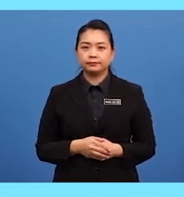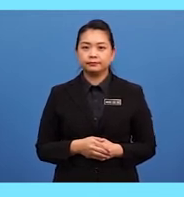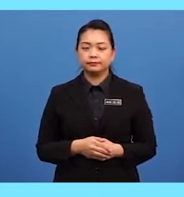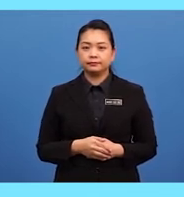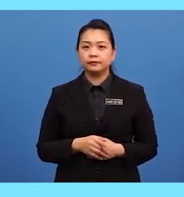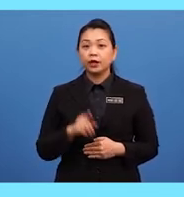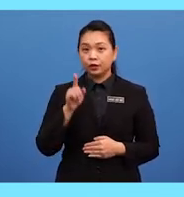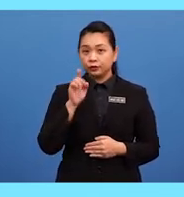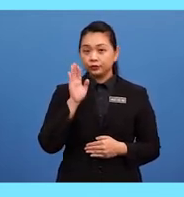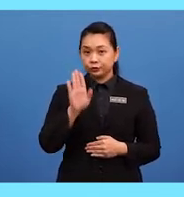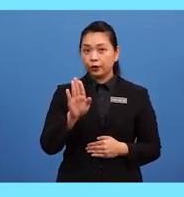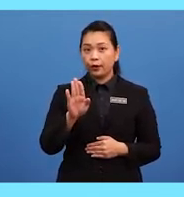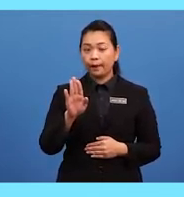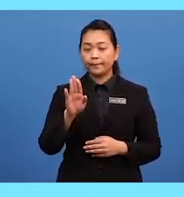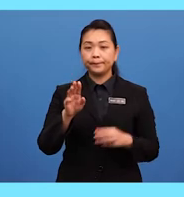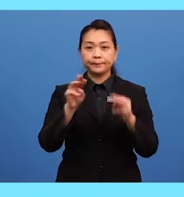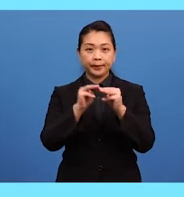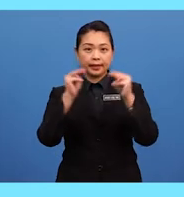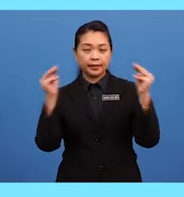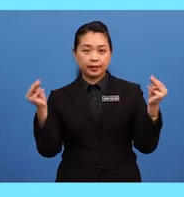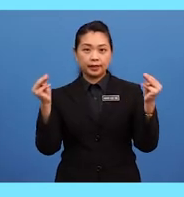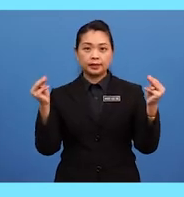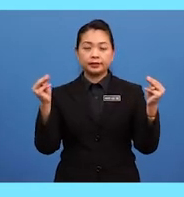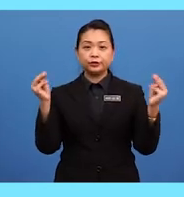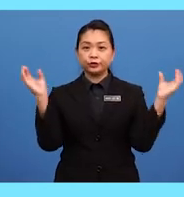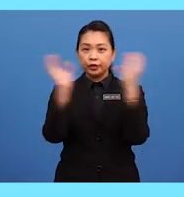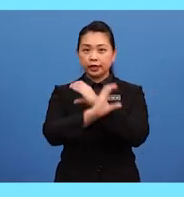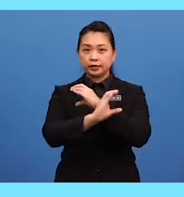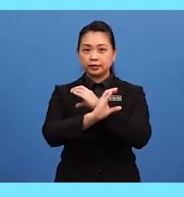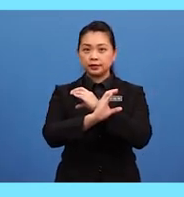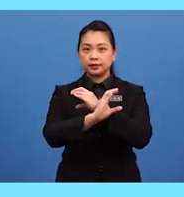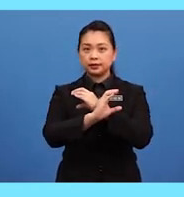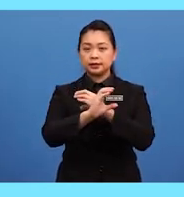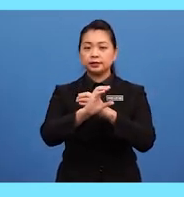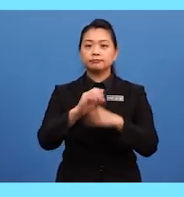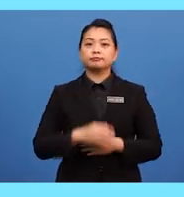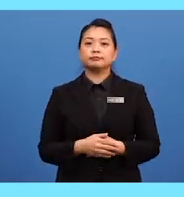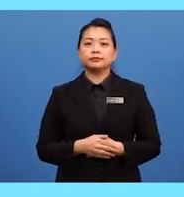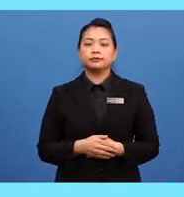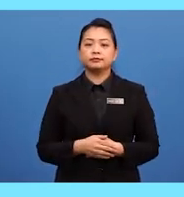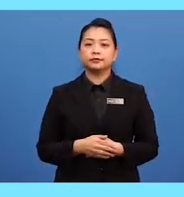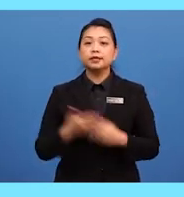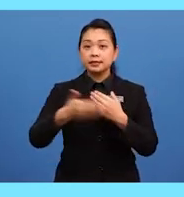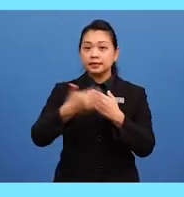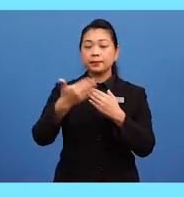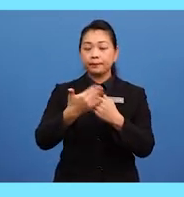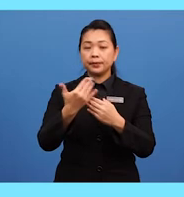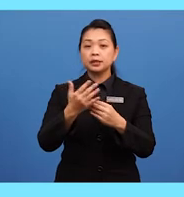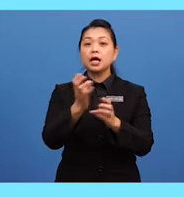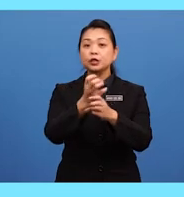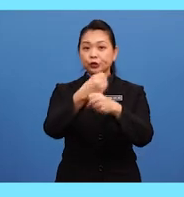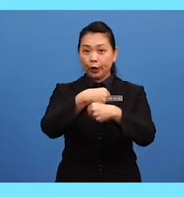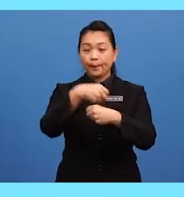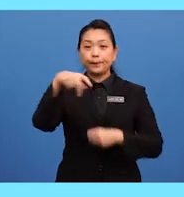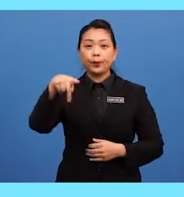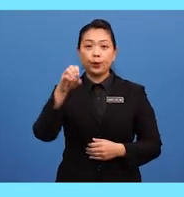Your mega challenge for today is to produce a simple shape poem. You can choose any nouns to be the shape